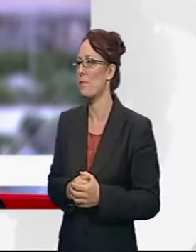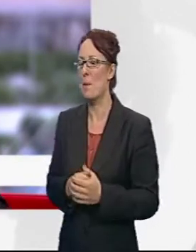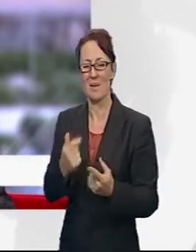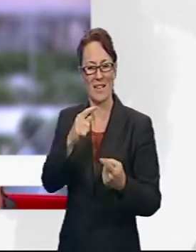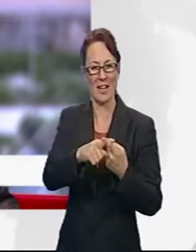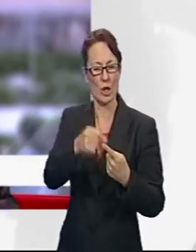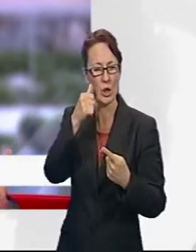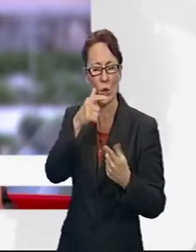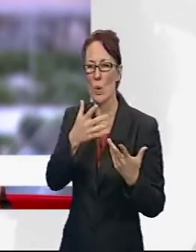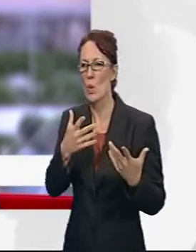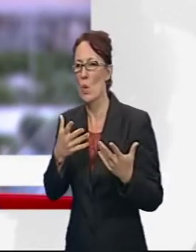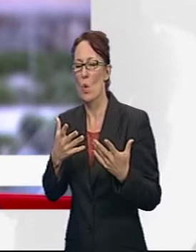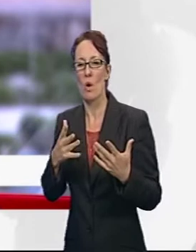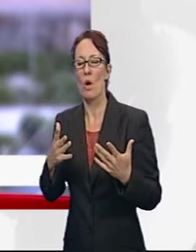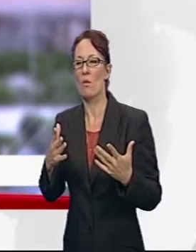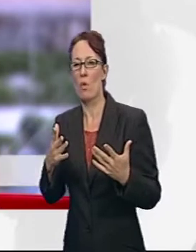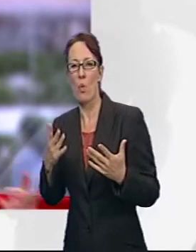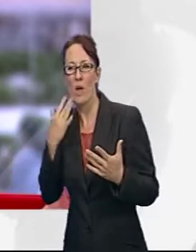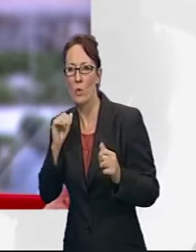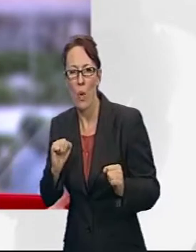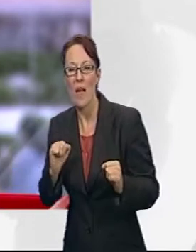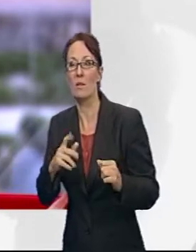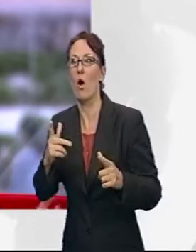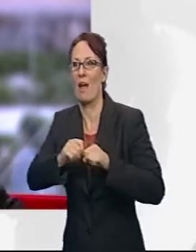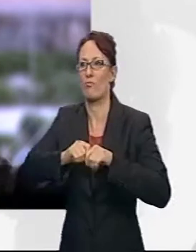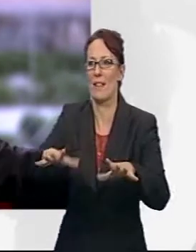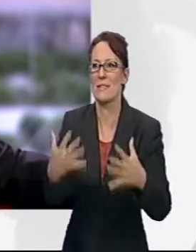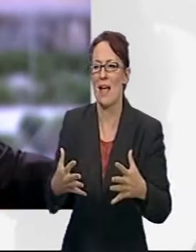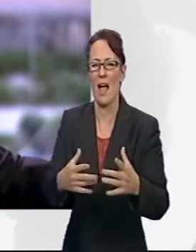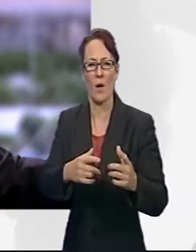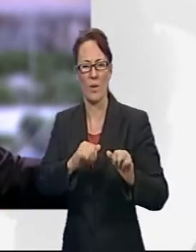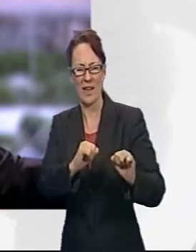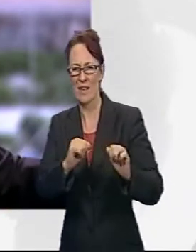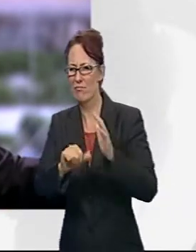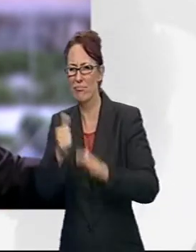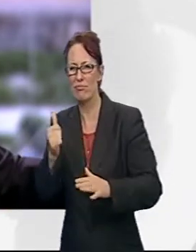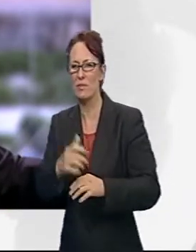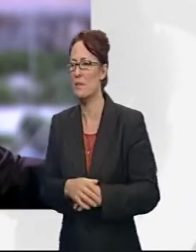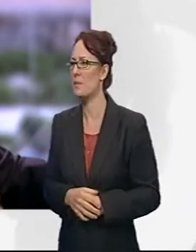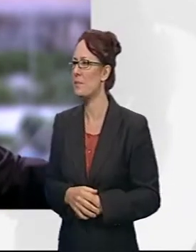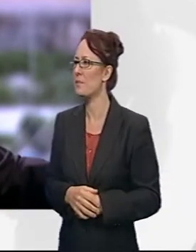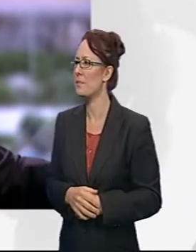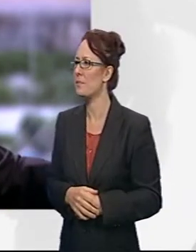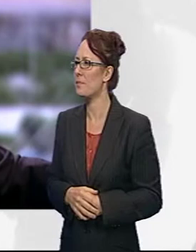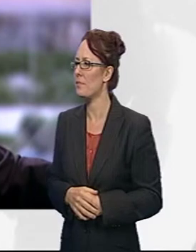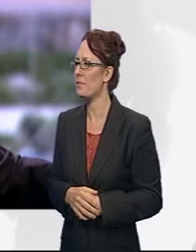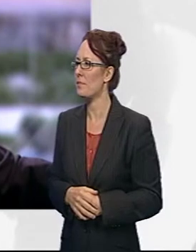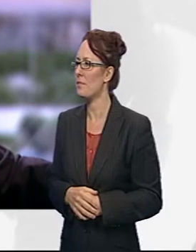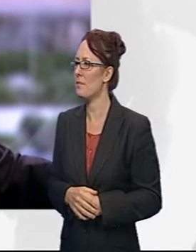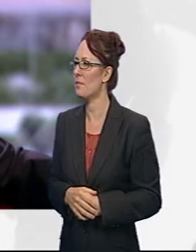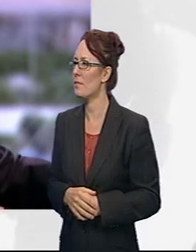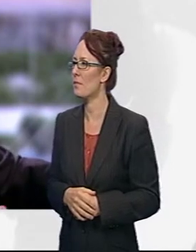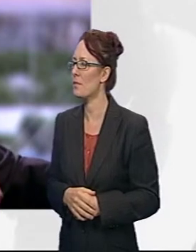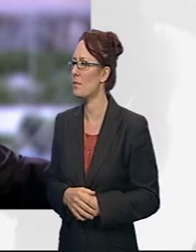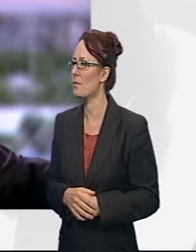and when maybe he needed to wait and follow don't forget that a lot of the Apple products weren't the first of their kind but they redefined that